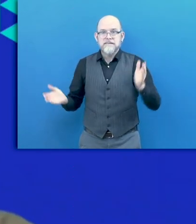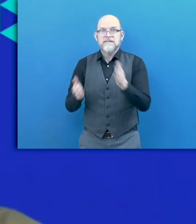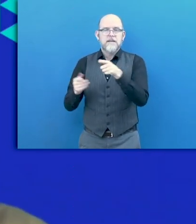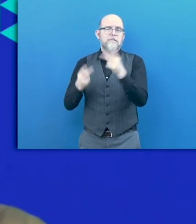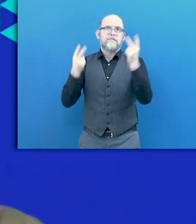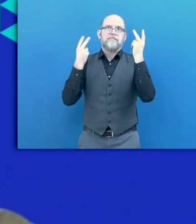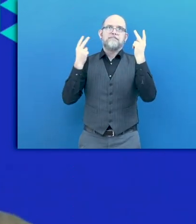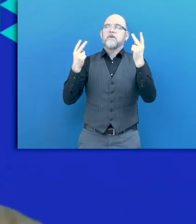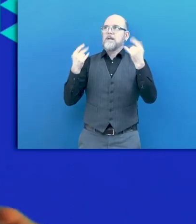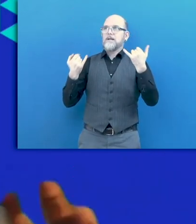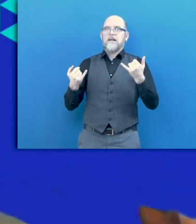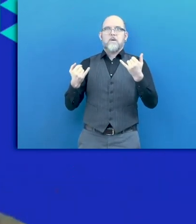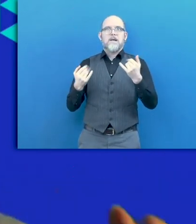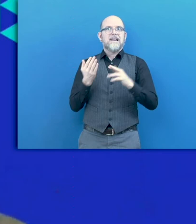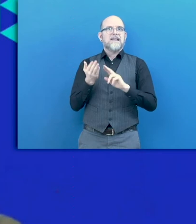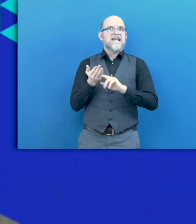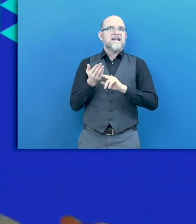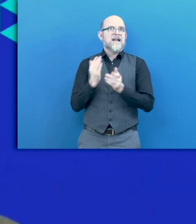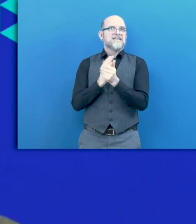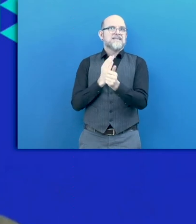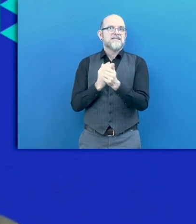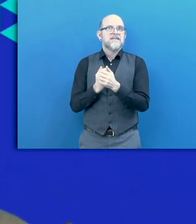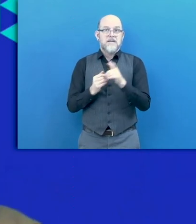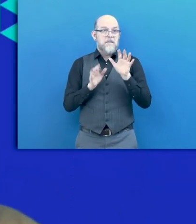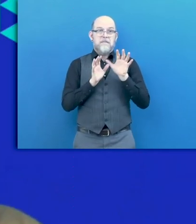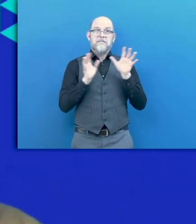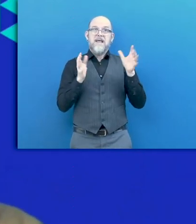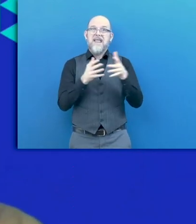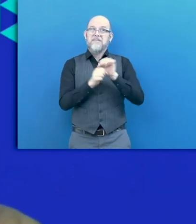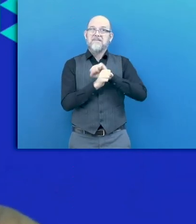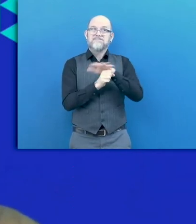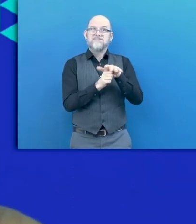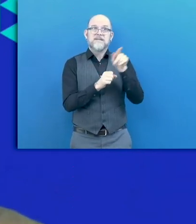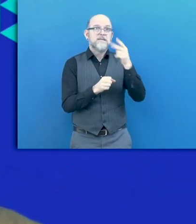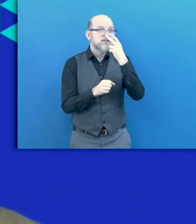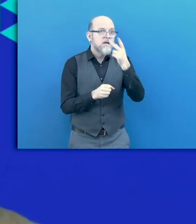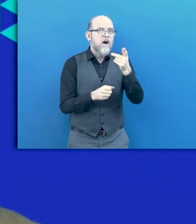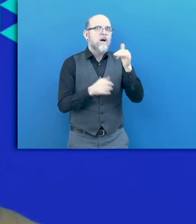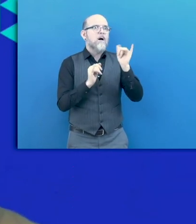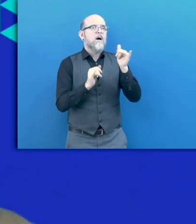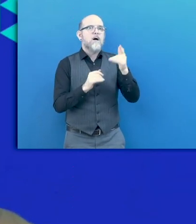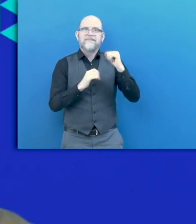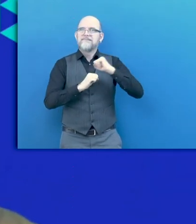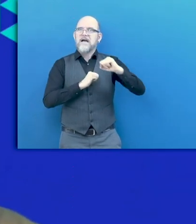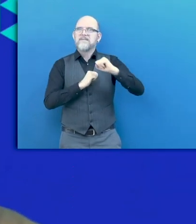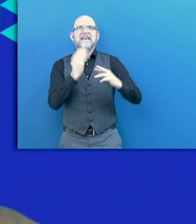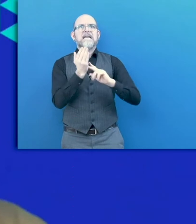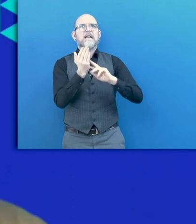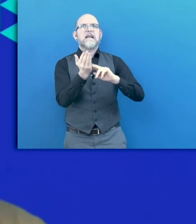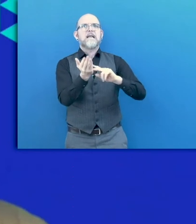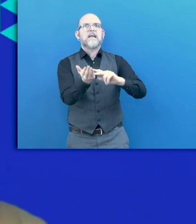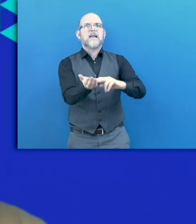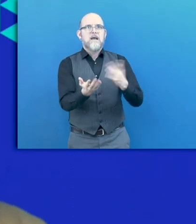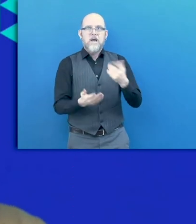that was already there in all the discussions around the future of work, but especially now the pandemic has accelerated the need for